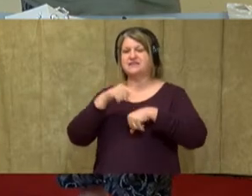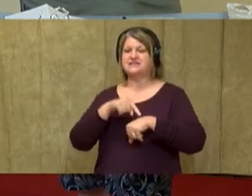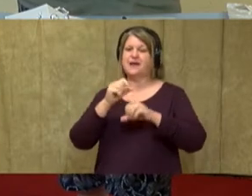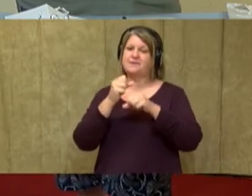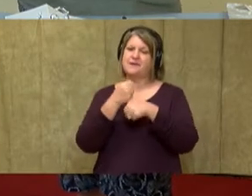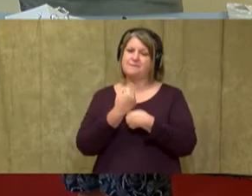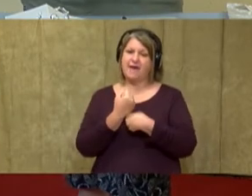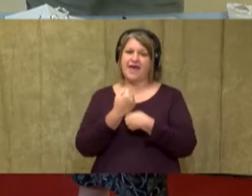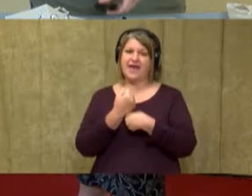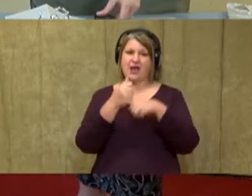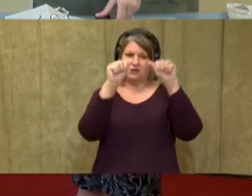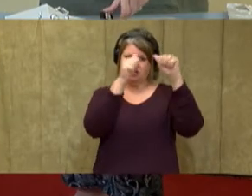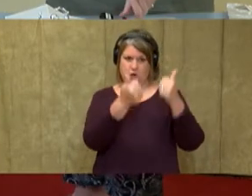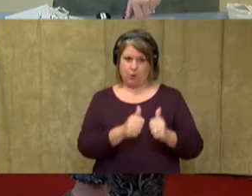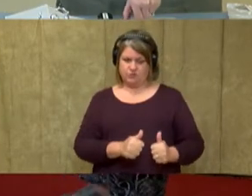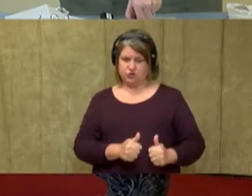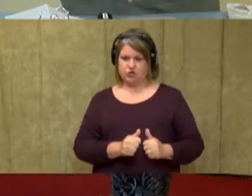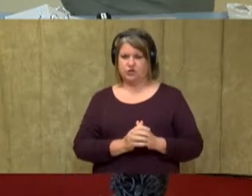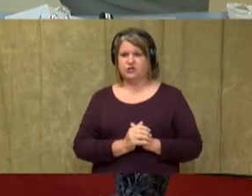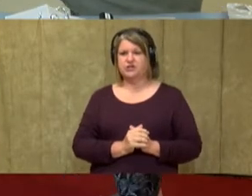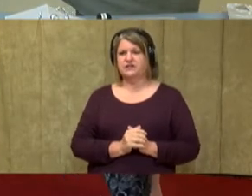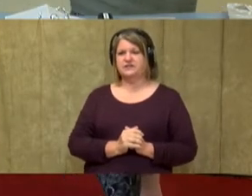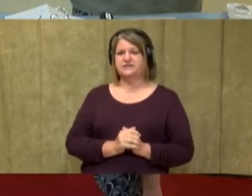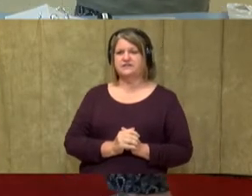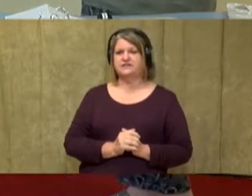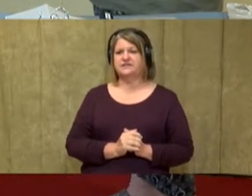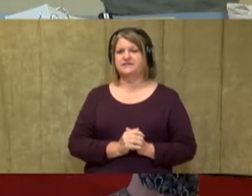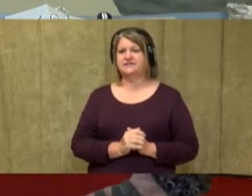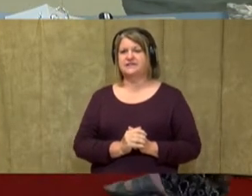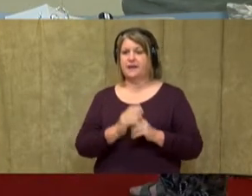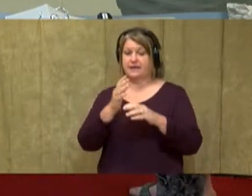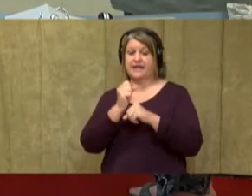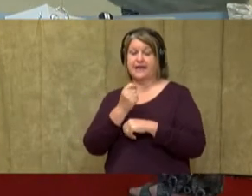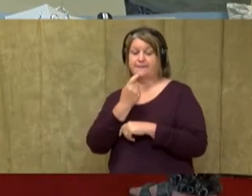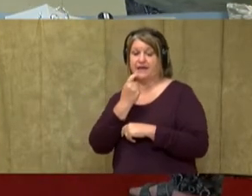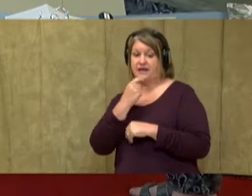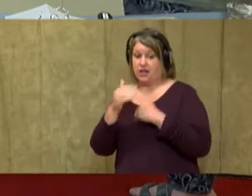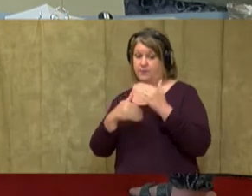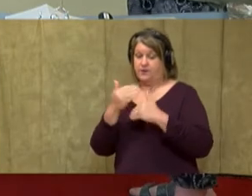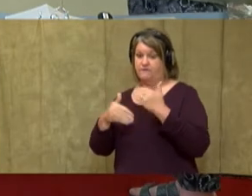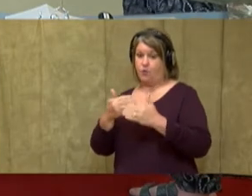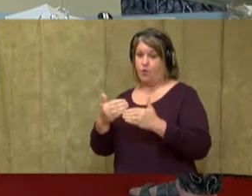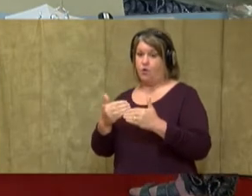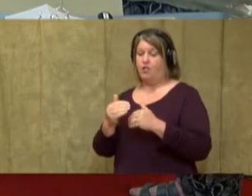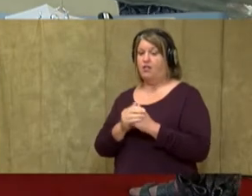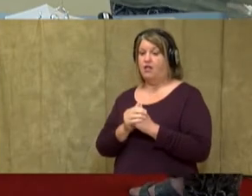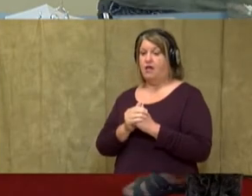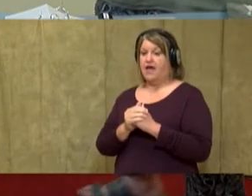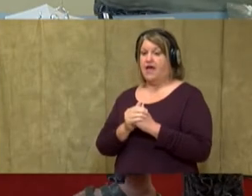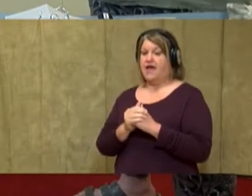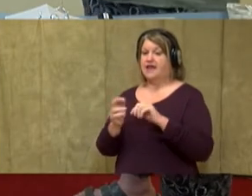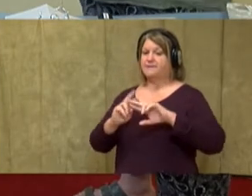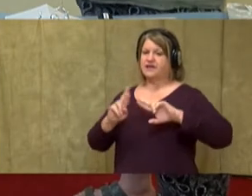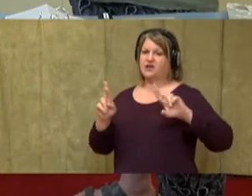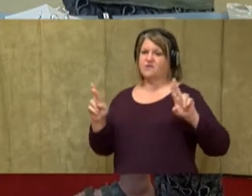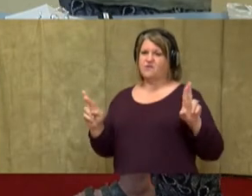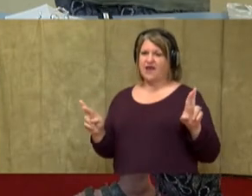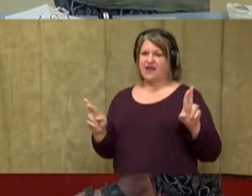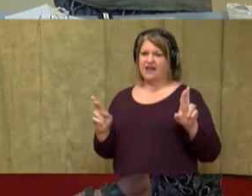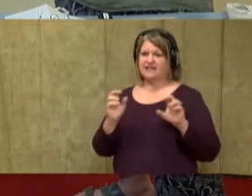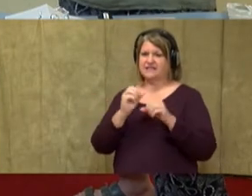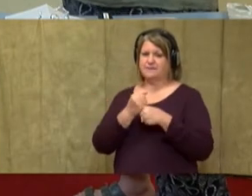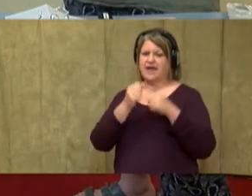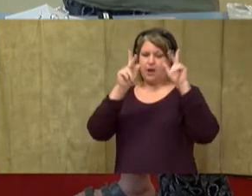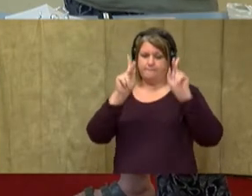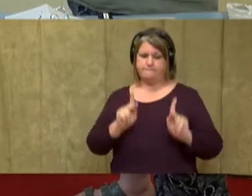make our sculpture. So I'm going to take my aluminum foil and I'm going to get it ready to create a